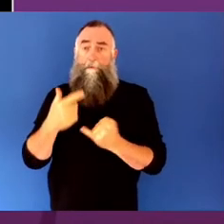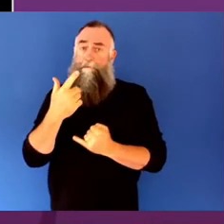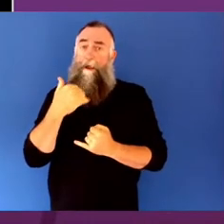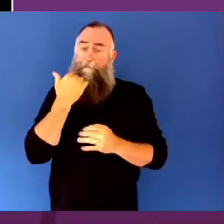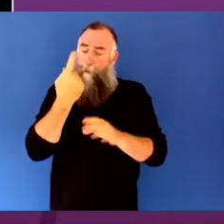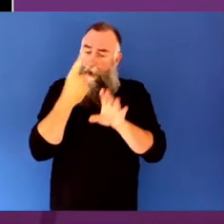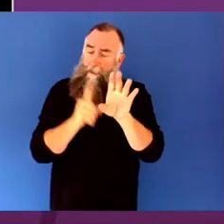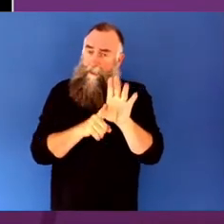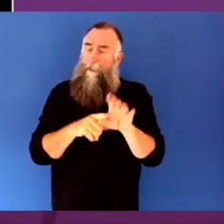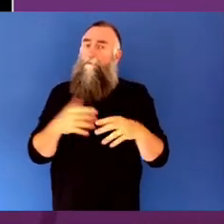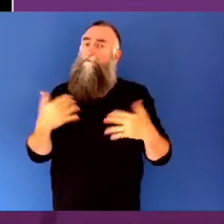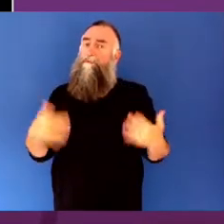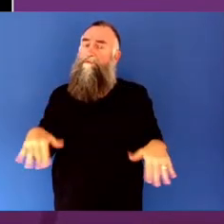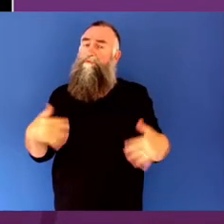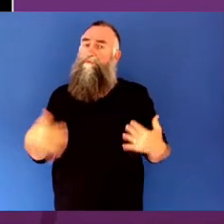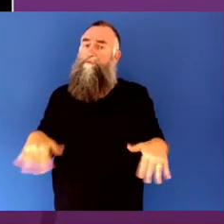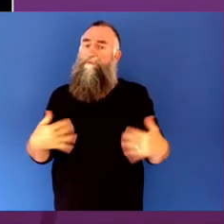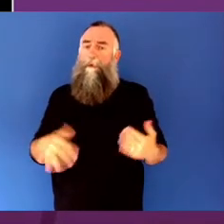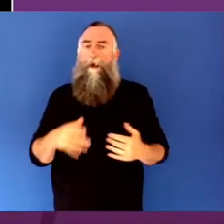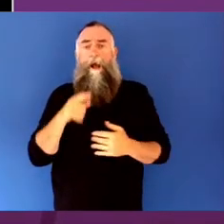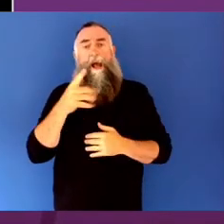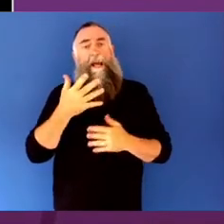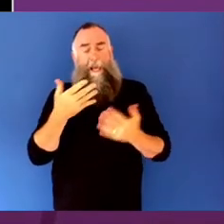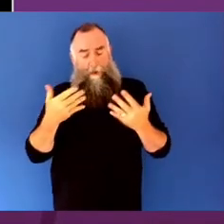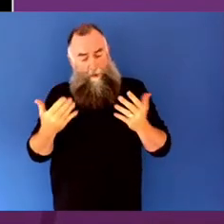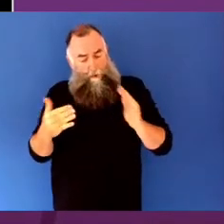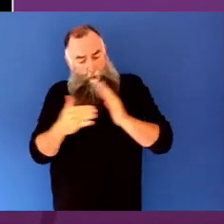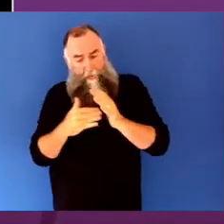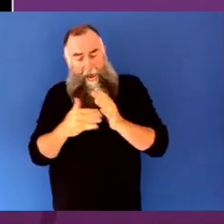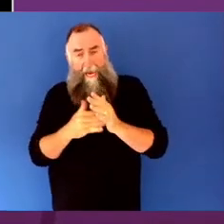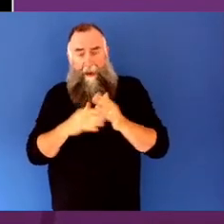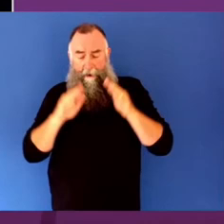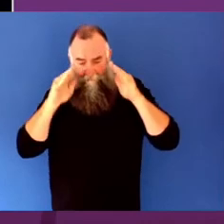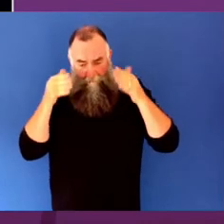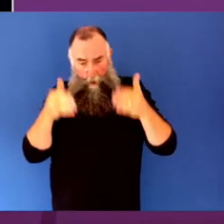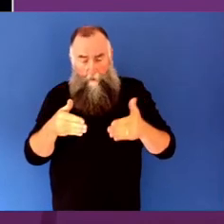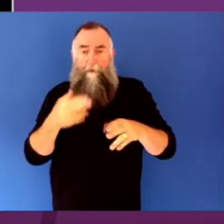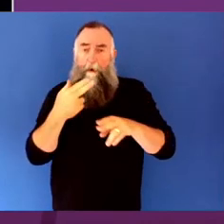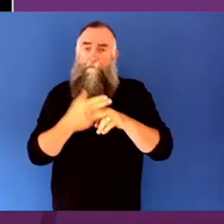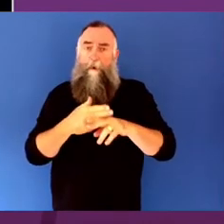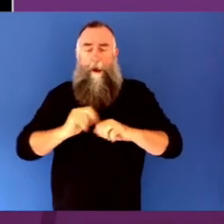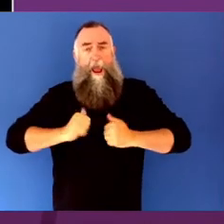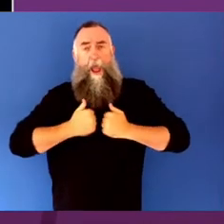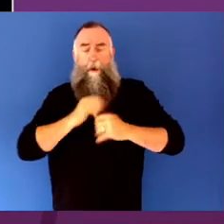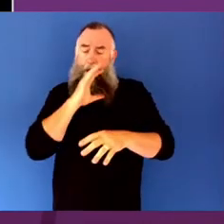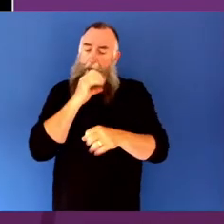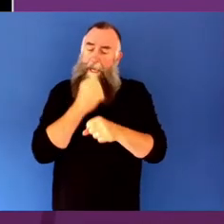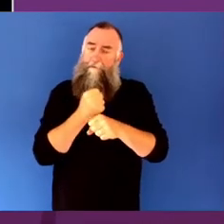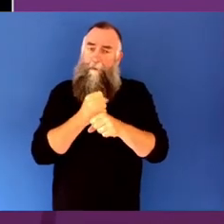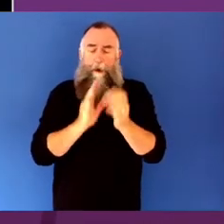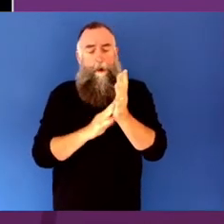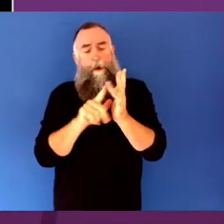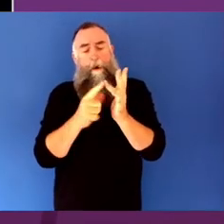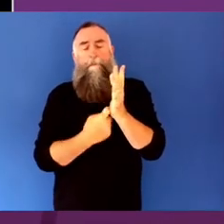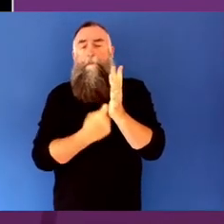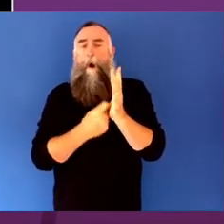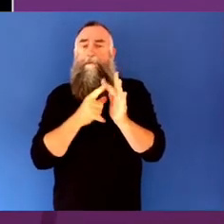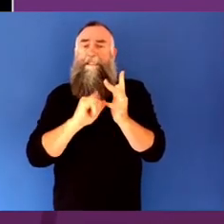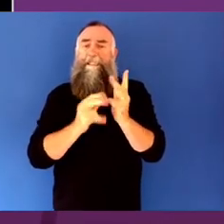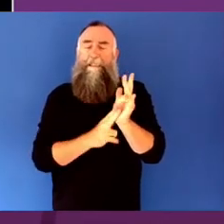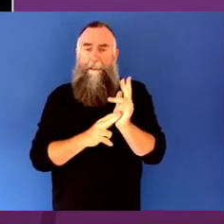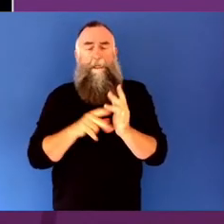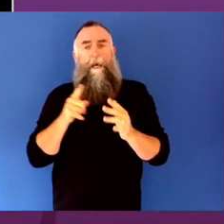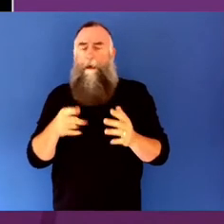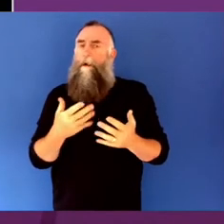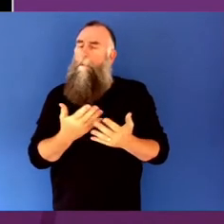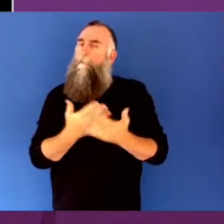why these issues are a major focus for the Morrison government. I'm really pleased that Christine Morgan, Chief Executive of the National Mental